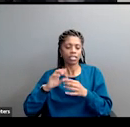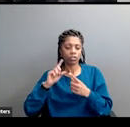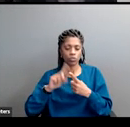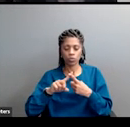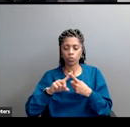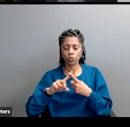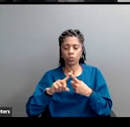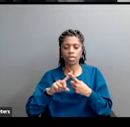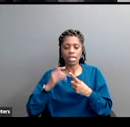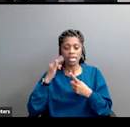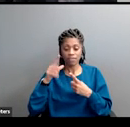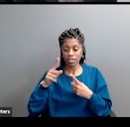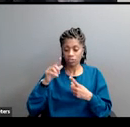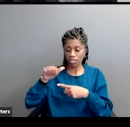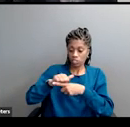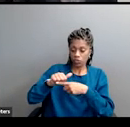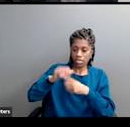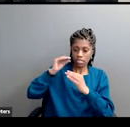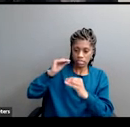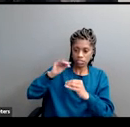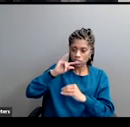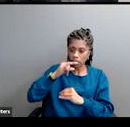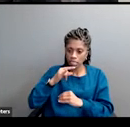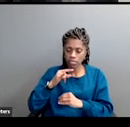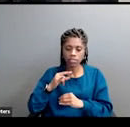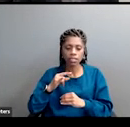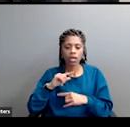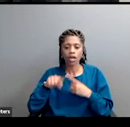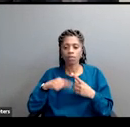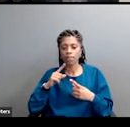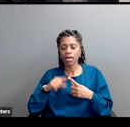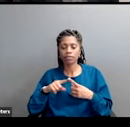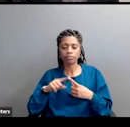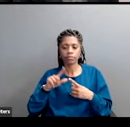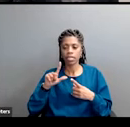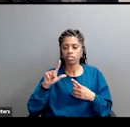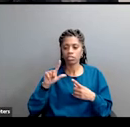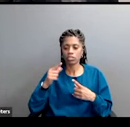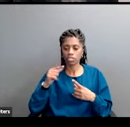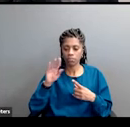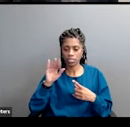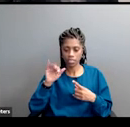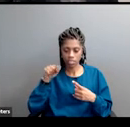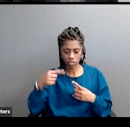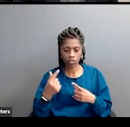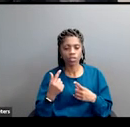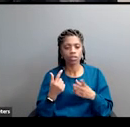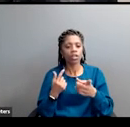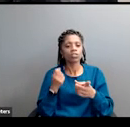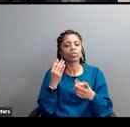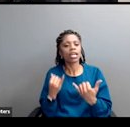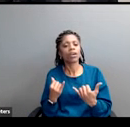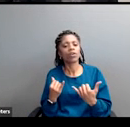He knows that he's lying. This is his boast. The goal is to have the public read something